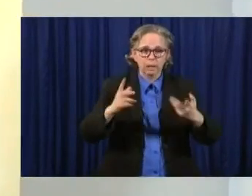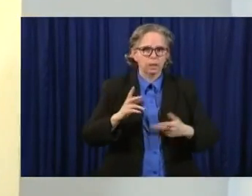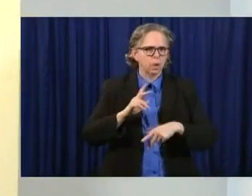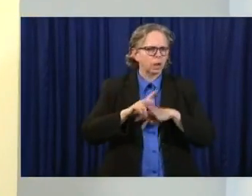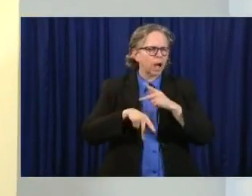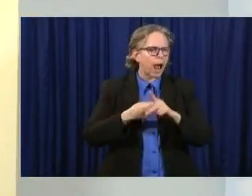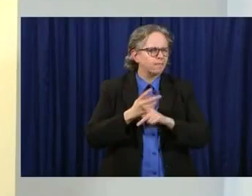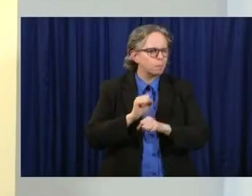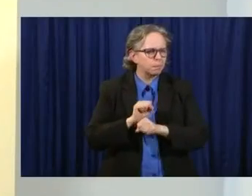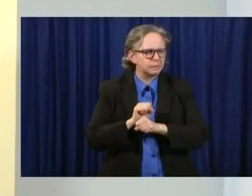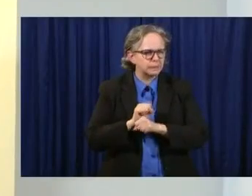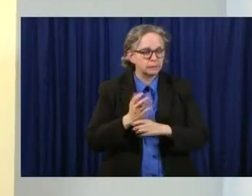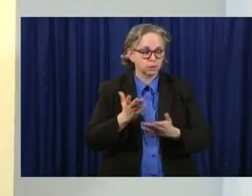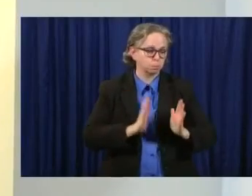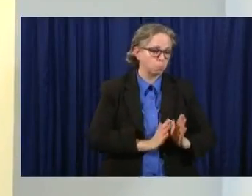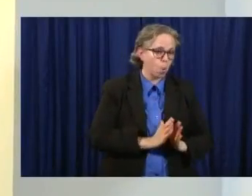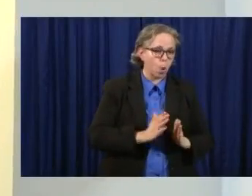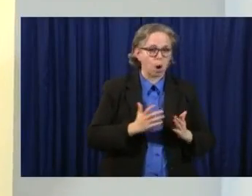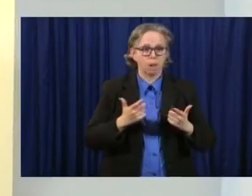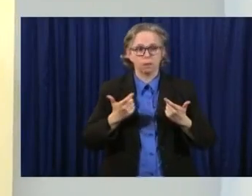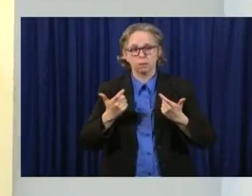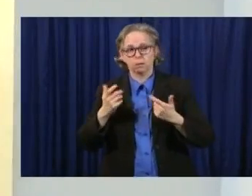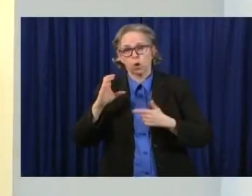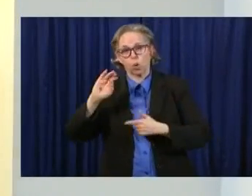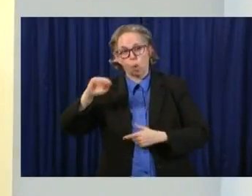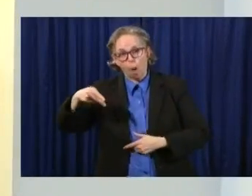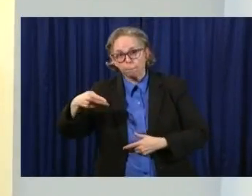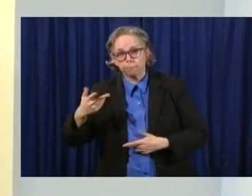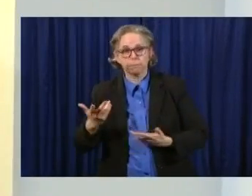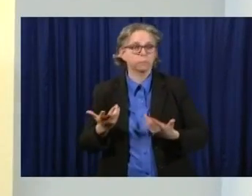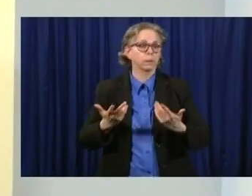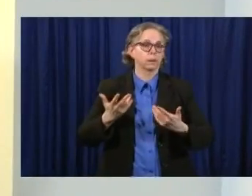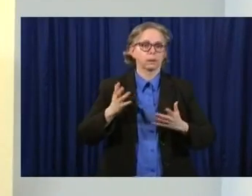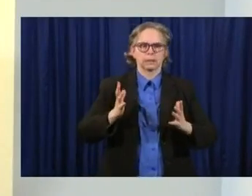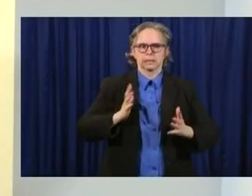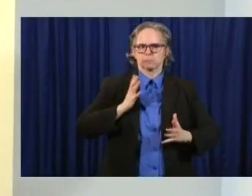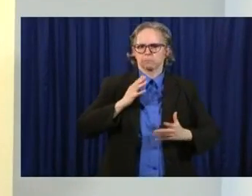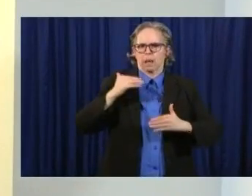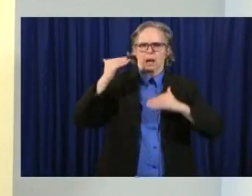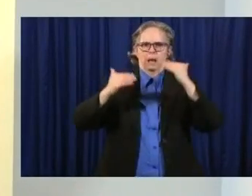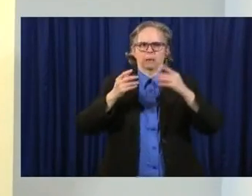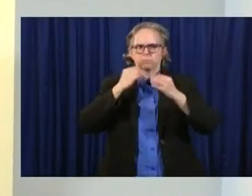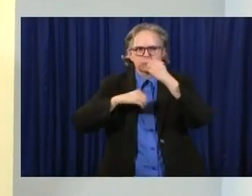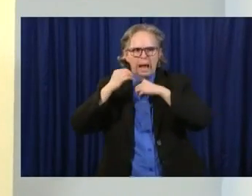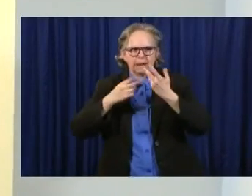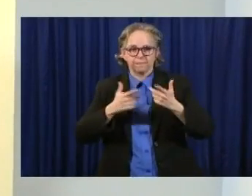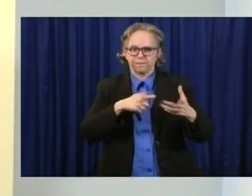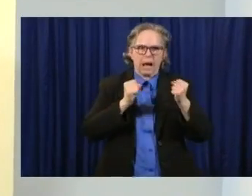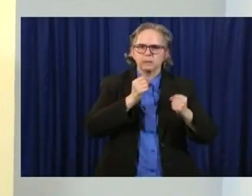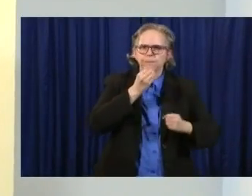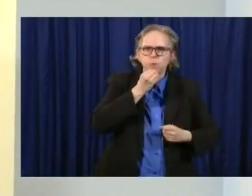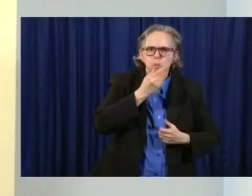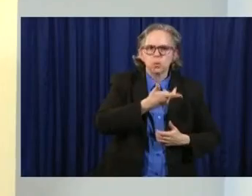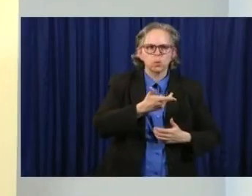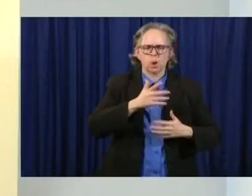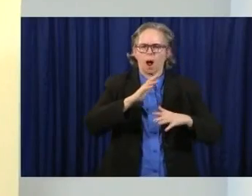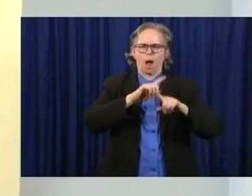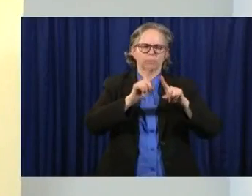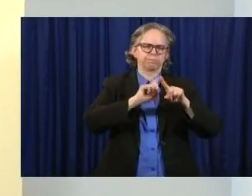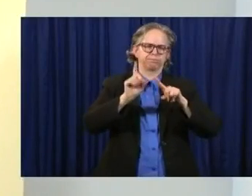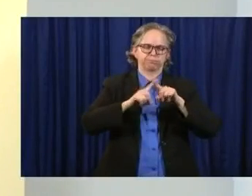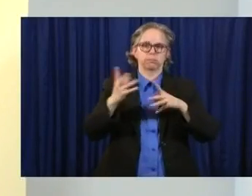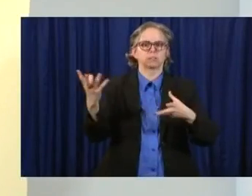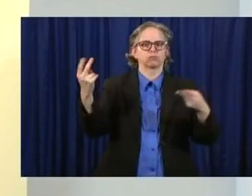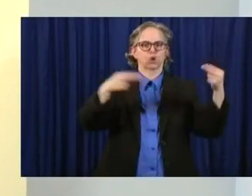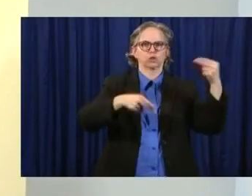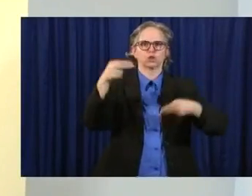small restaurant, a chain restaurant, a fine dining, uh, a fast food. So we have all of those represented. Uh, we